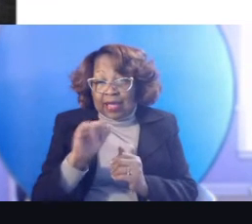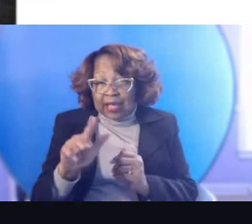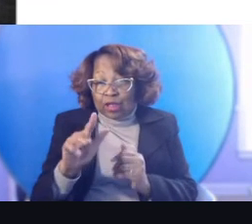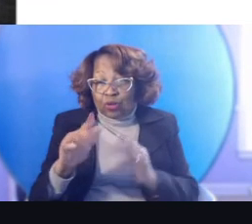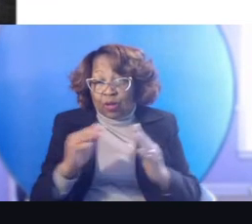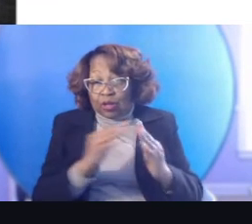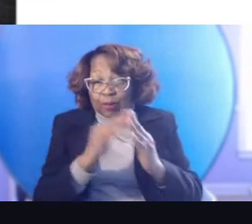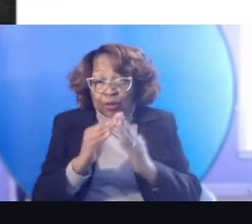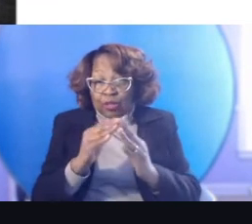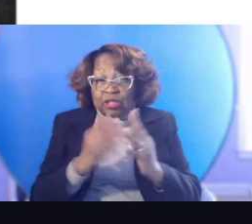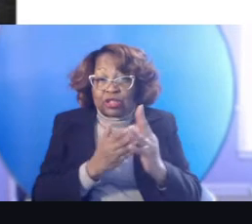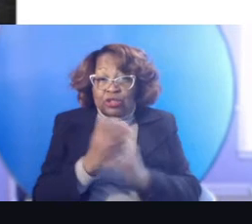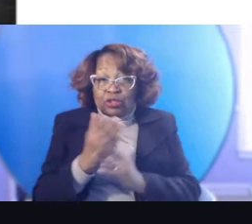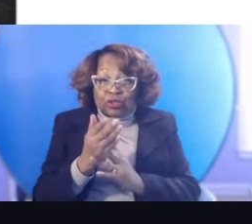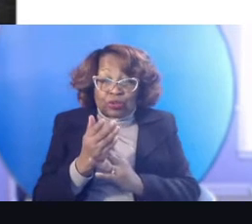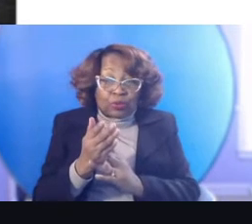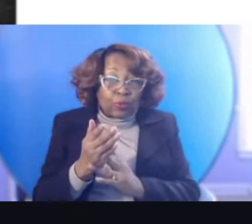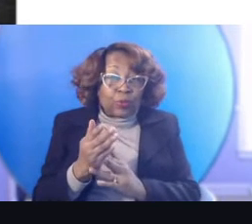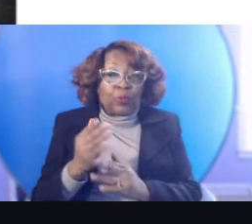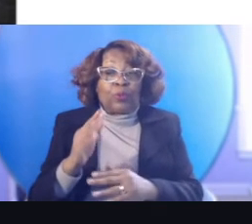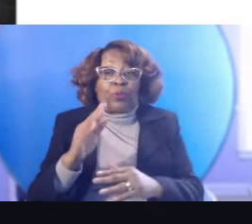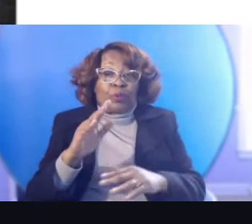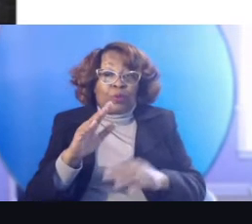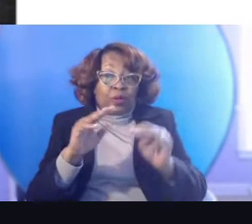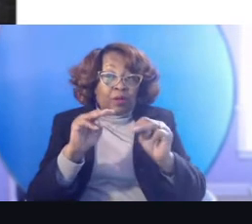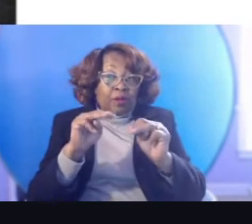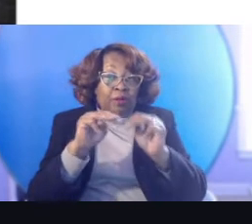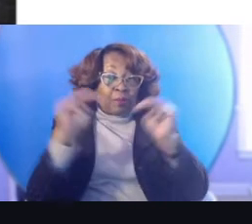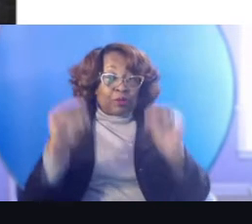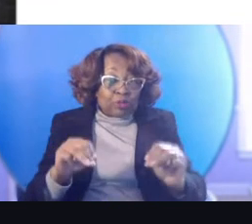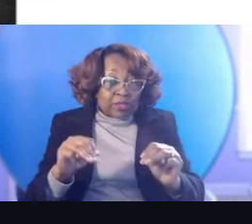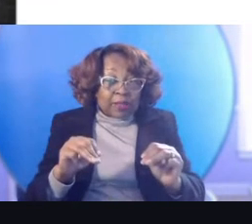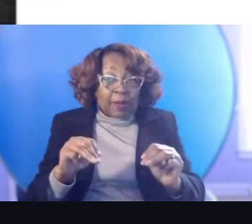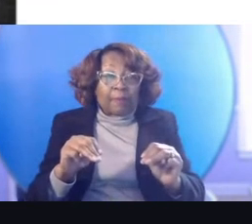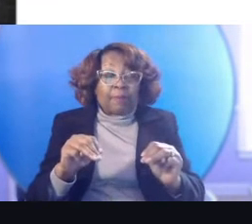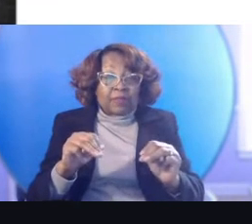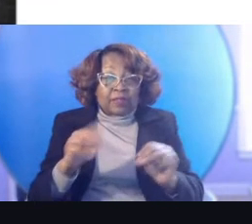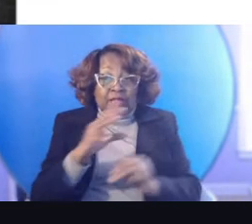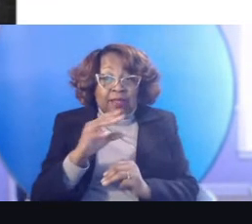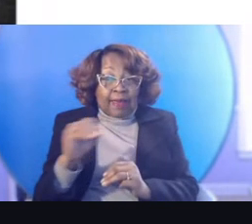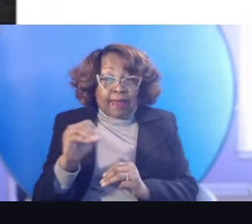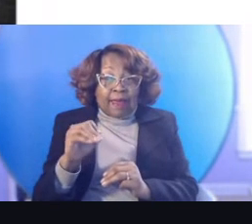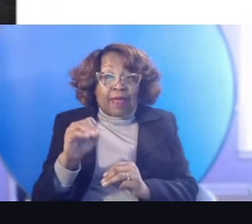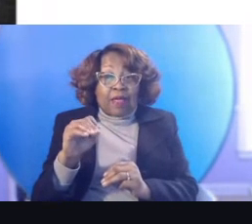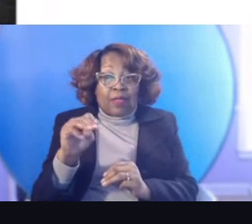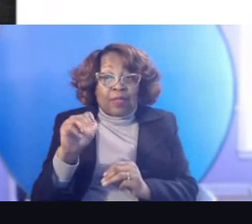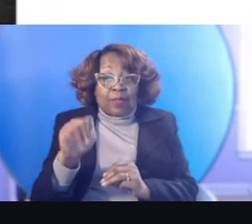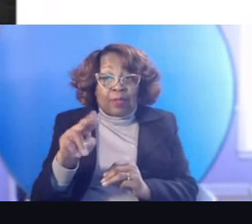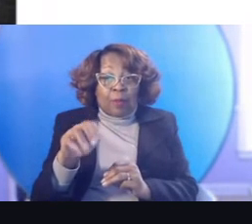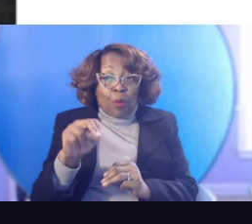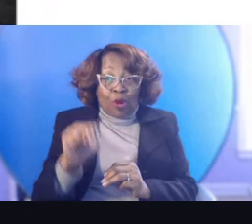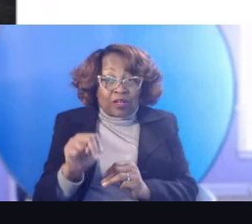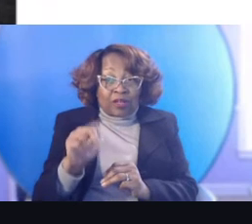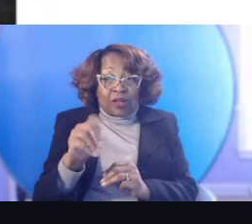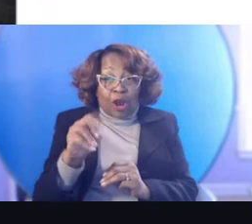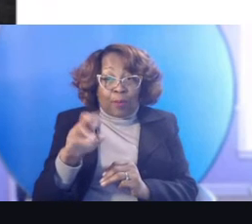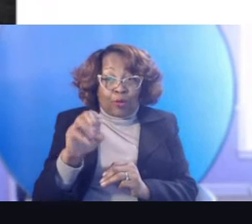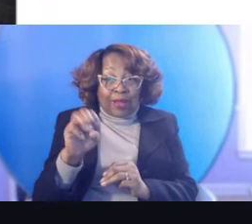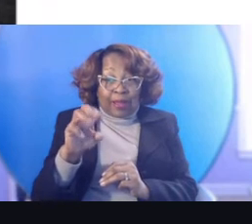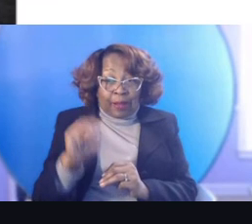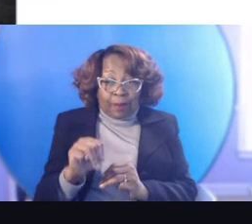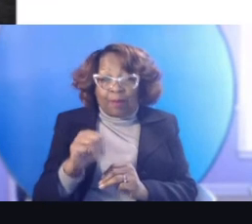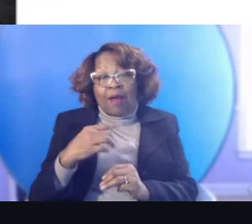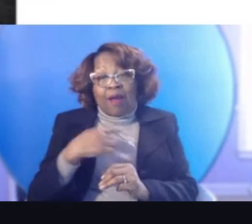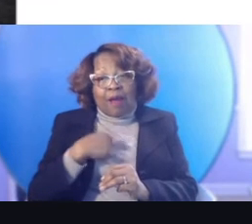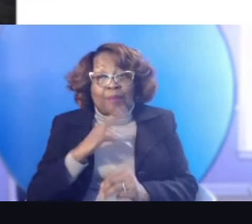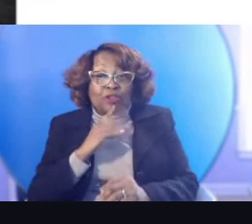through Peggy Note of Art Nature Museum and Morton Arboretum. It's, it's, it's I, I'm a talker, I'm a connector